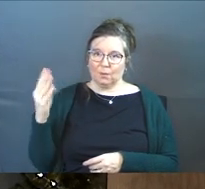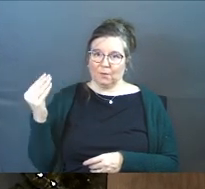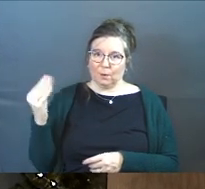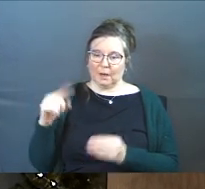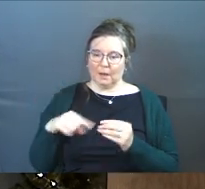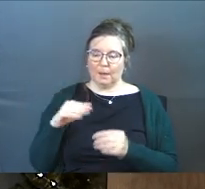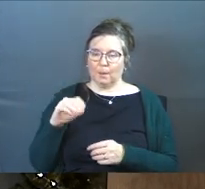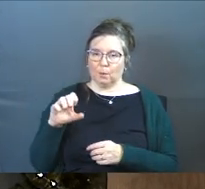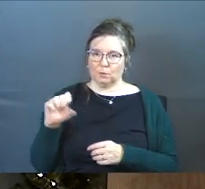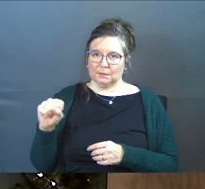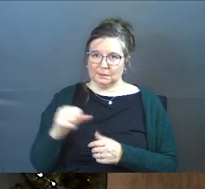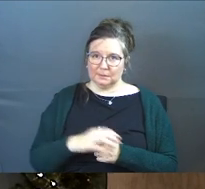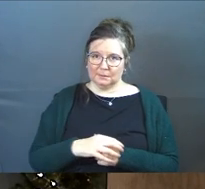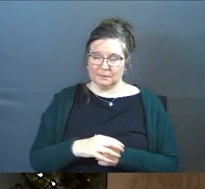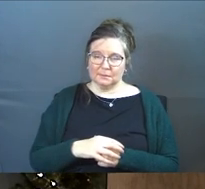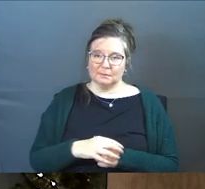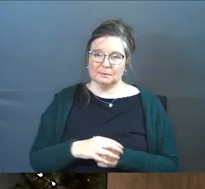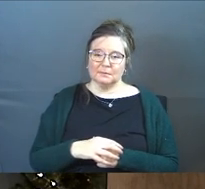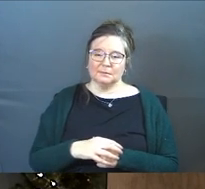about Moses